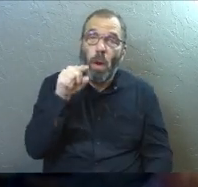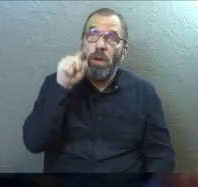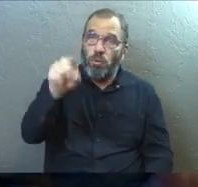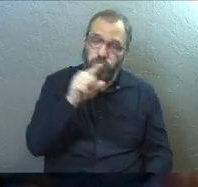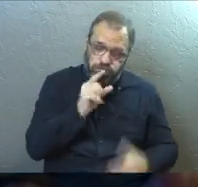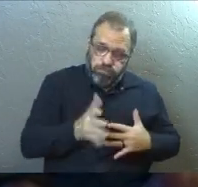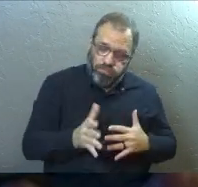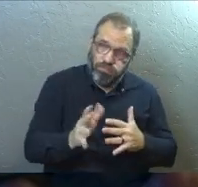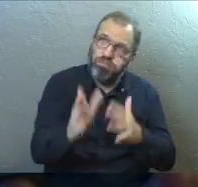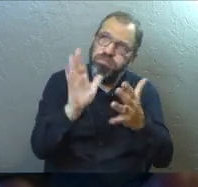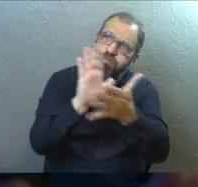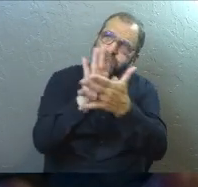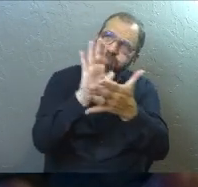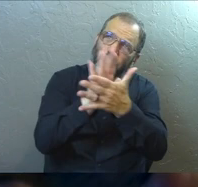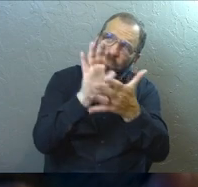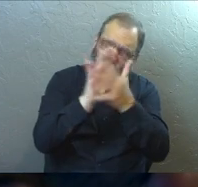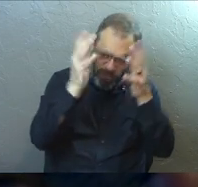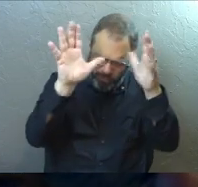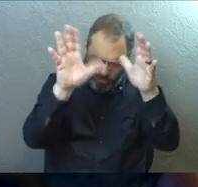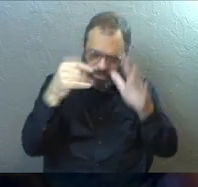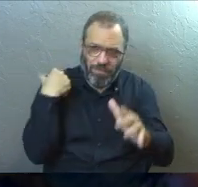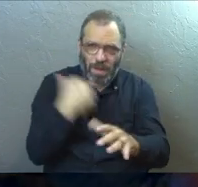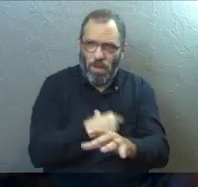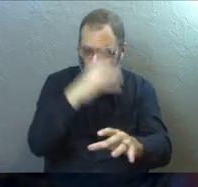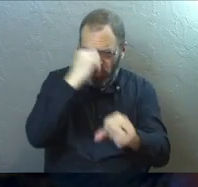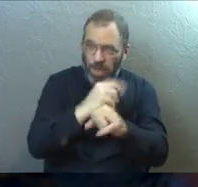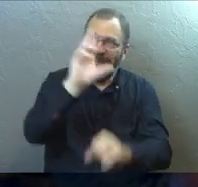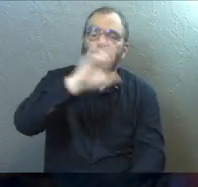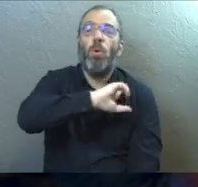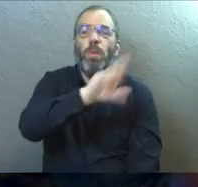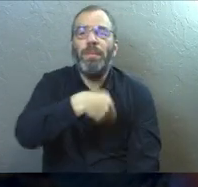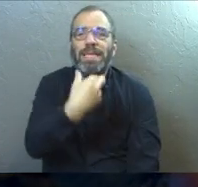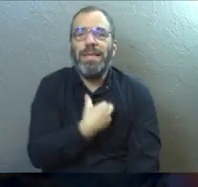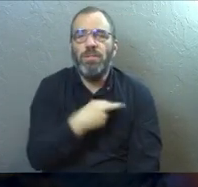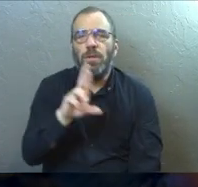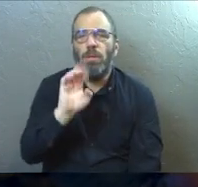would praise him and he would be glorified, i.e. we would trust his reputation.